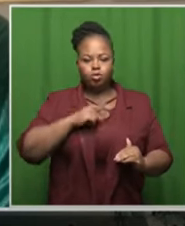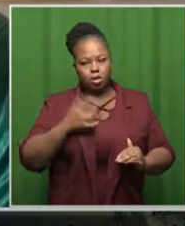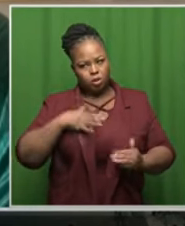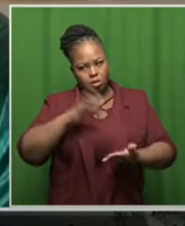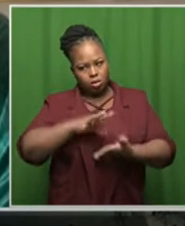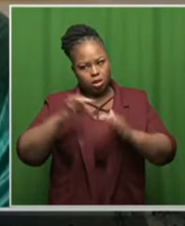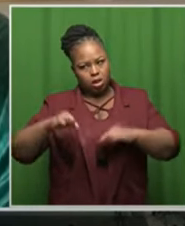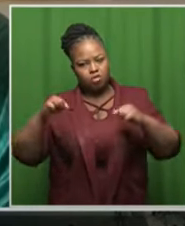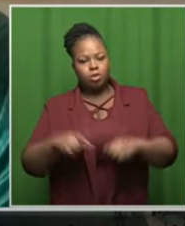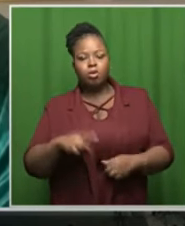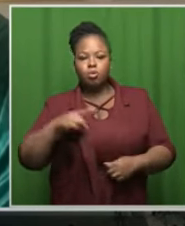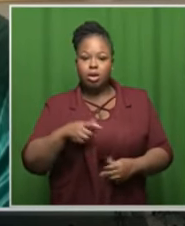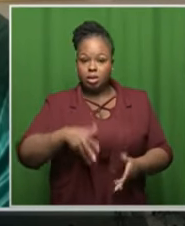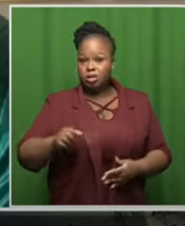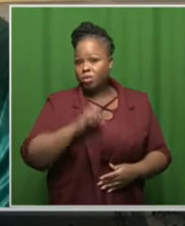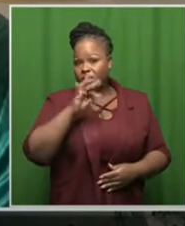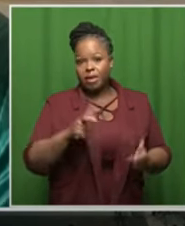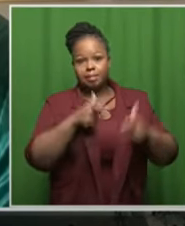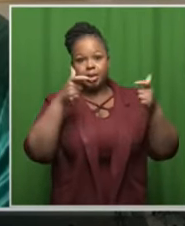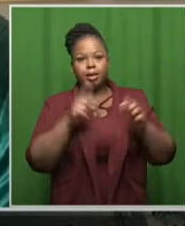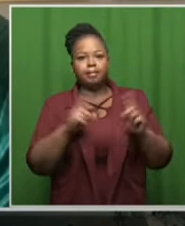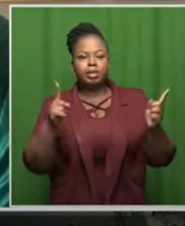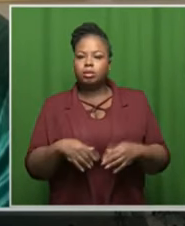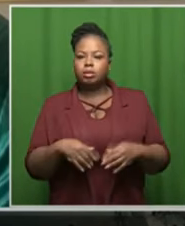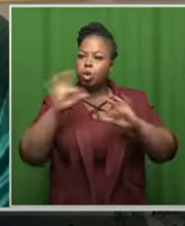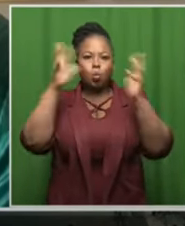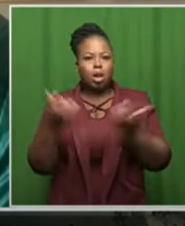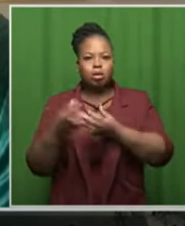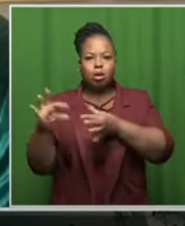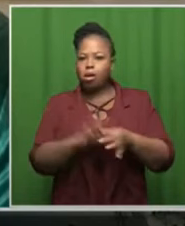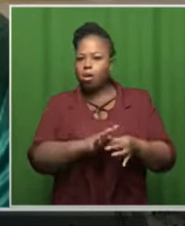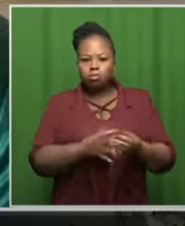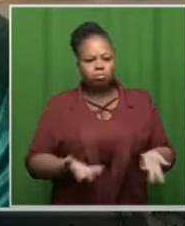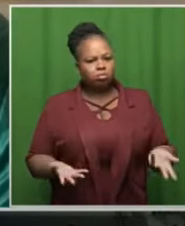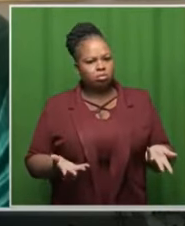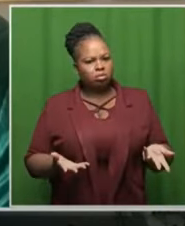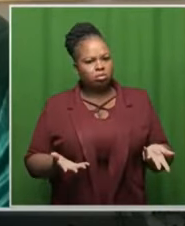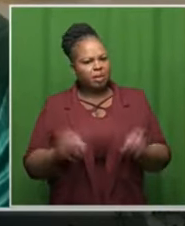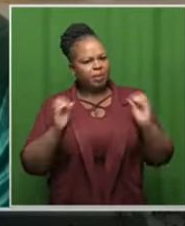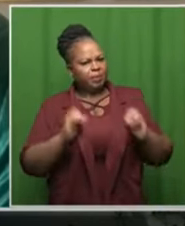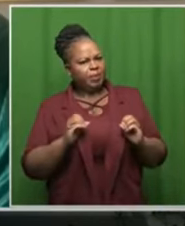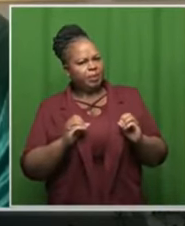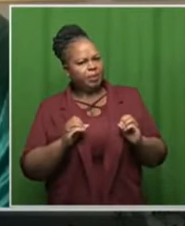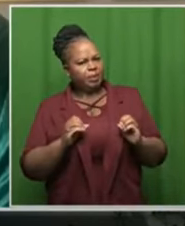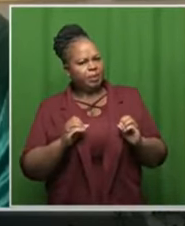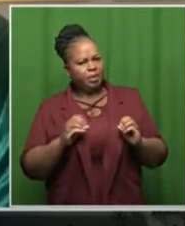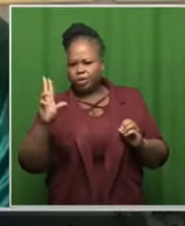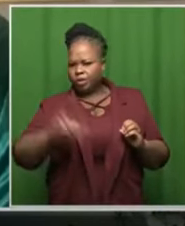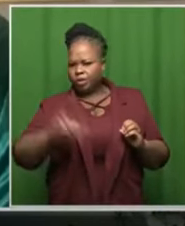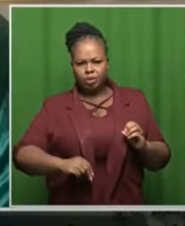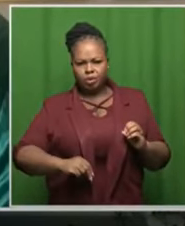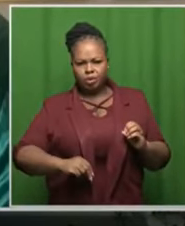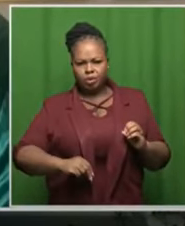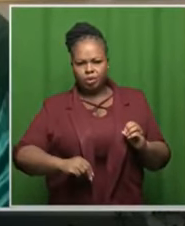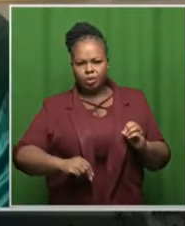deal because we are big in south africa but we don't have world appeal at the springboks we don't have world appeal the springbok